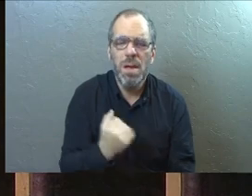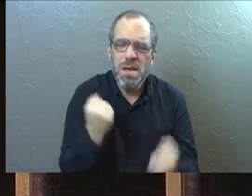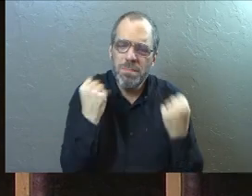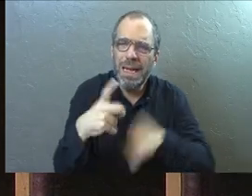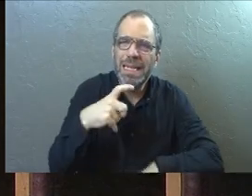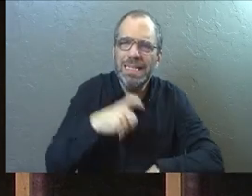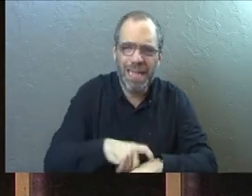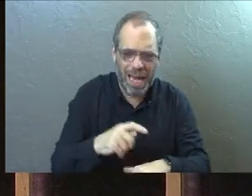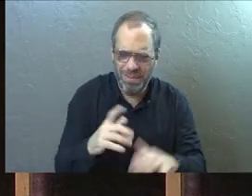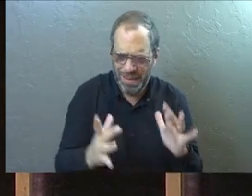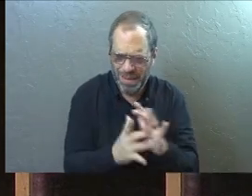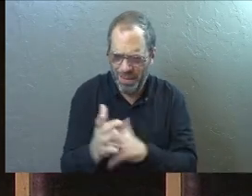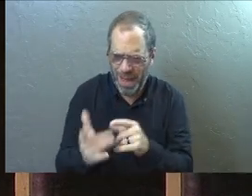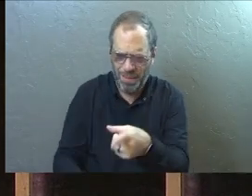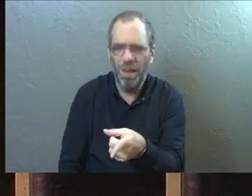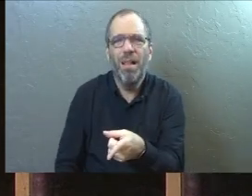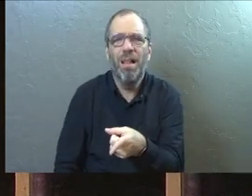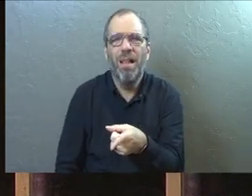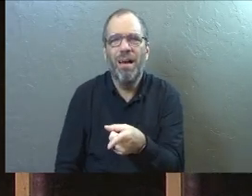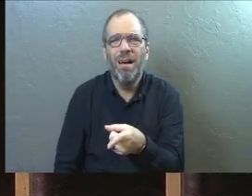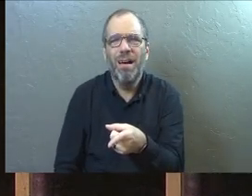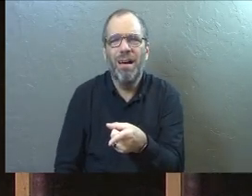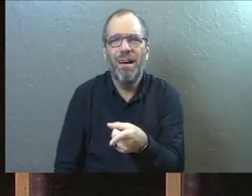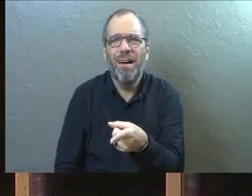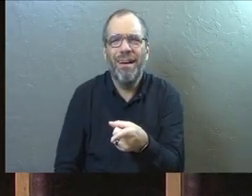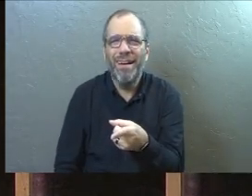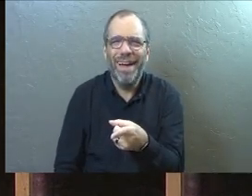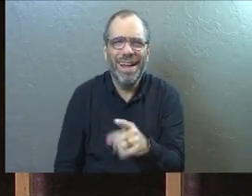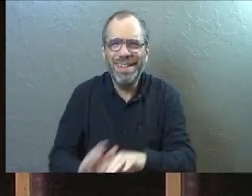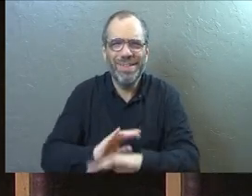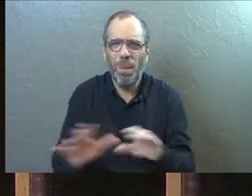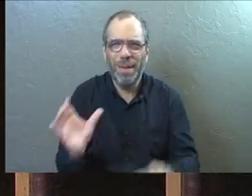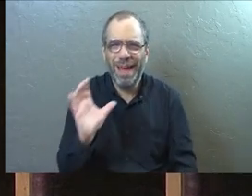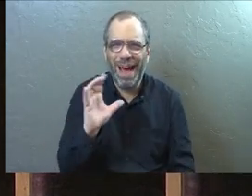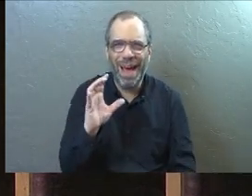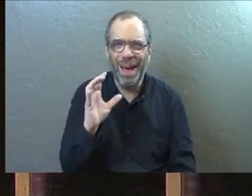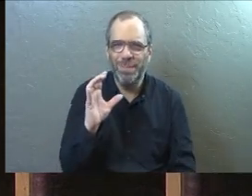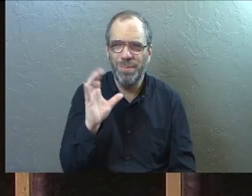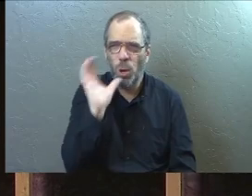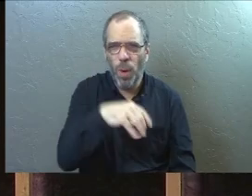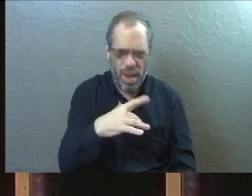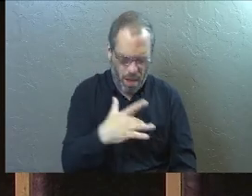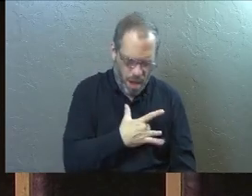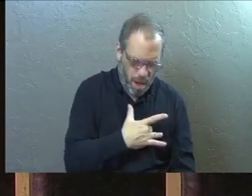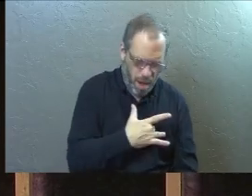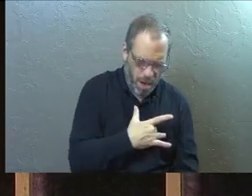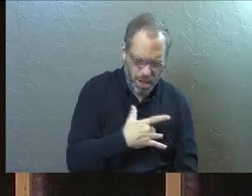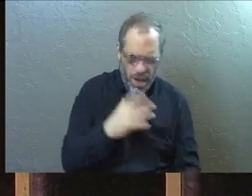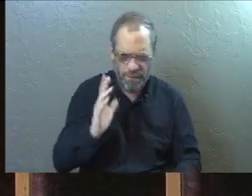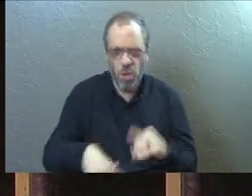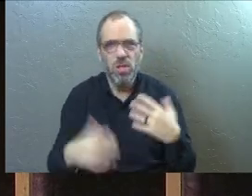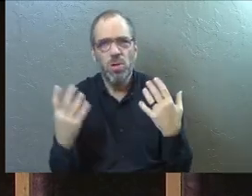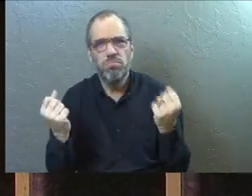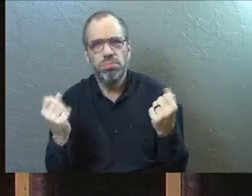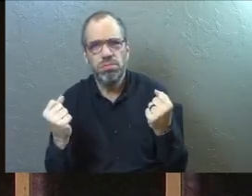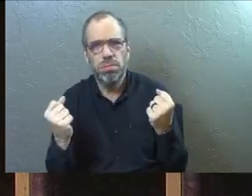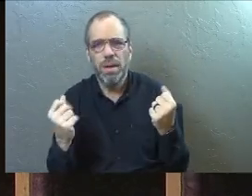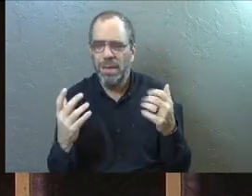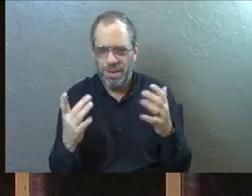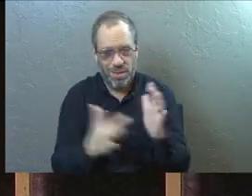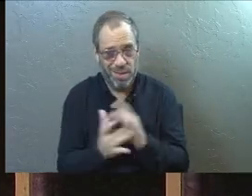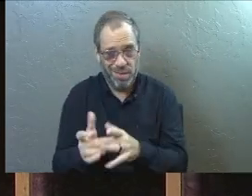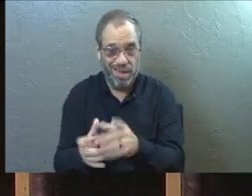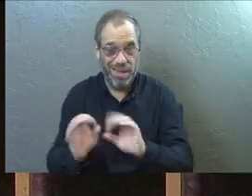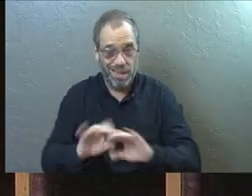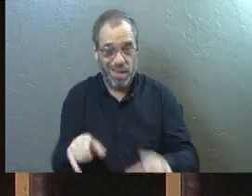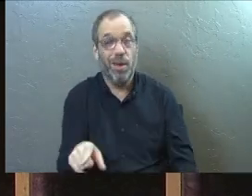Multiple times in the scripture. Don't start getting weird about whether or not something's in your heart versus out loud. Jesus makes that